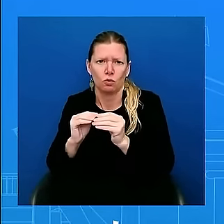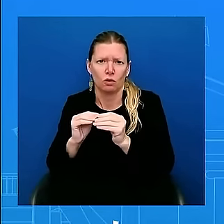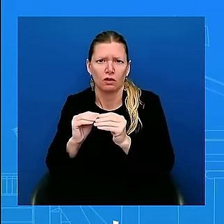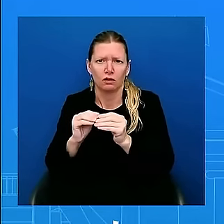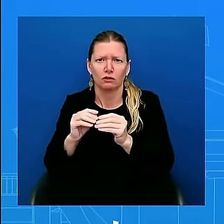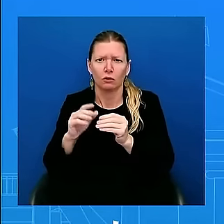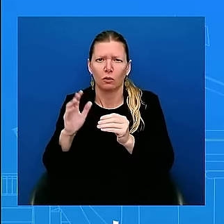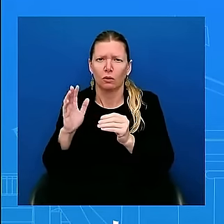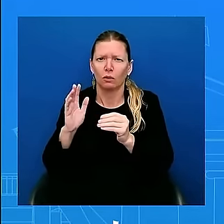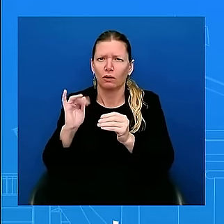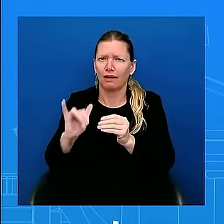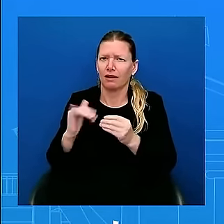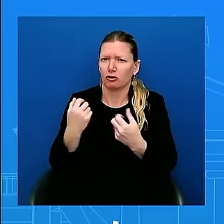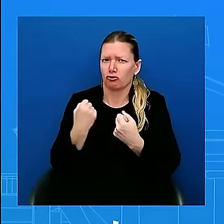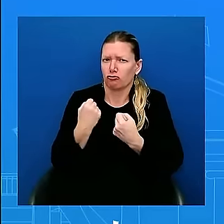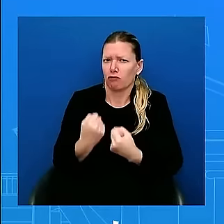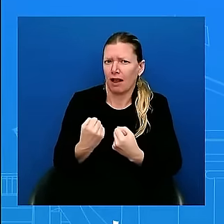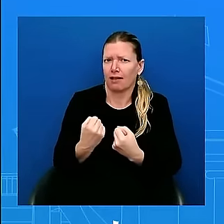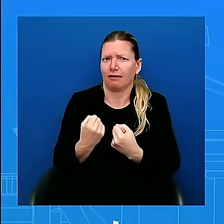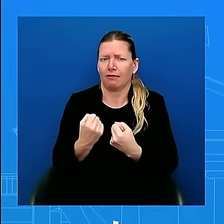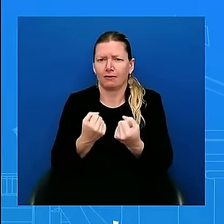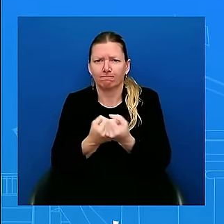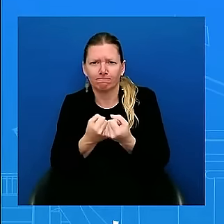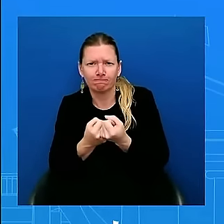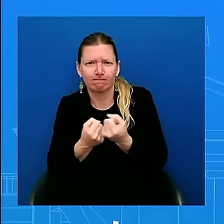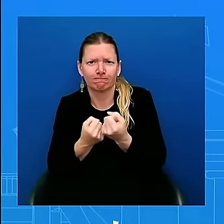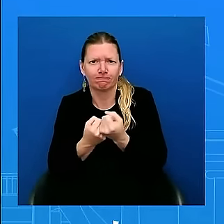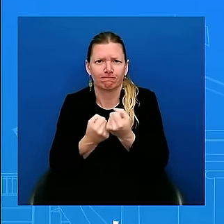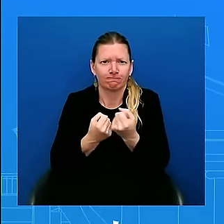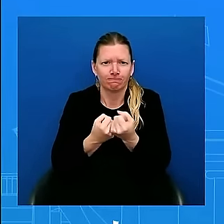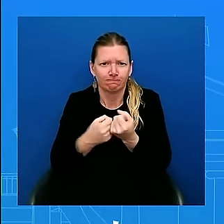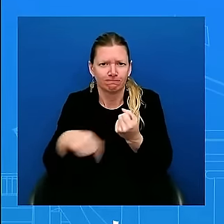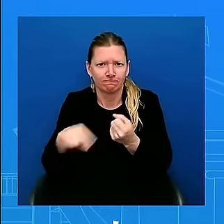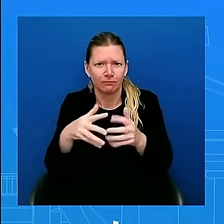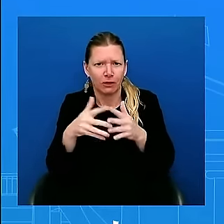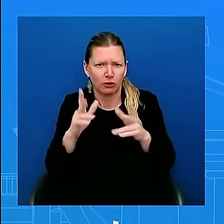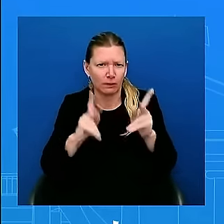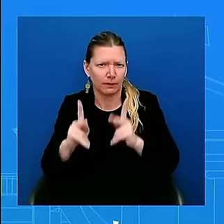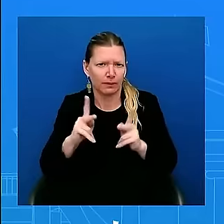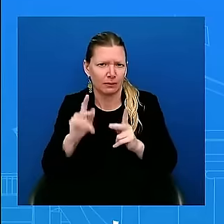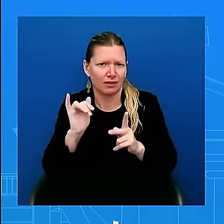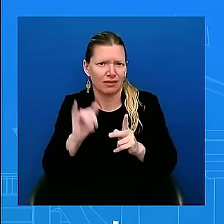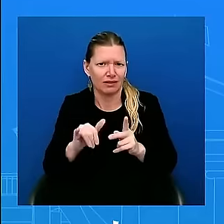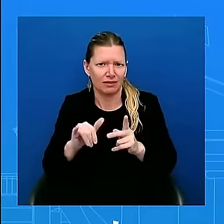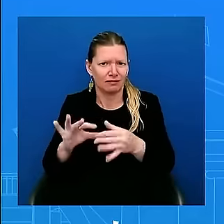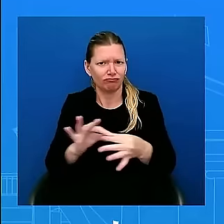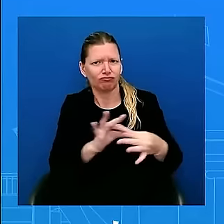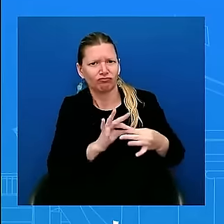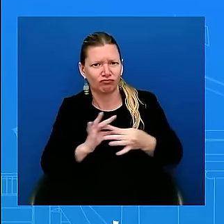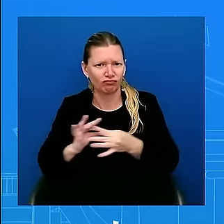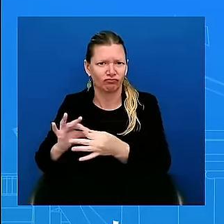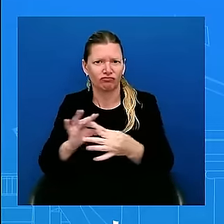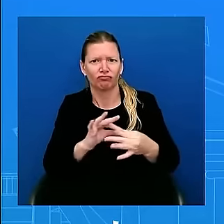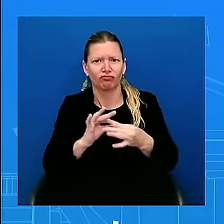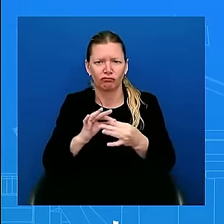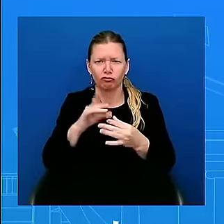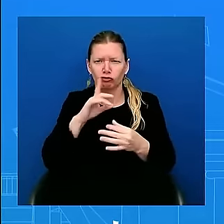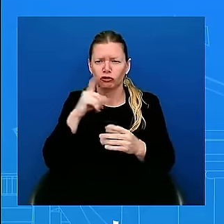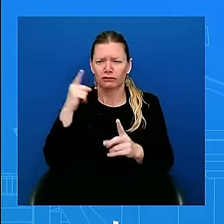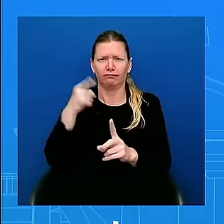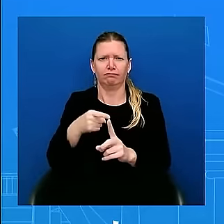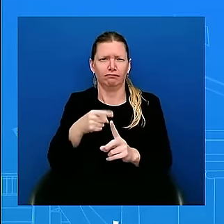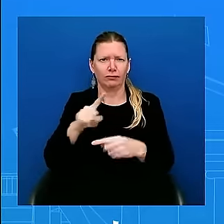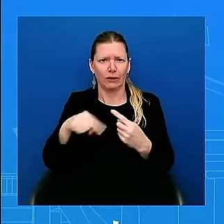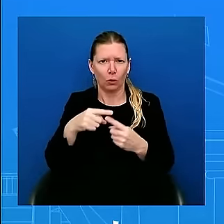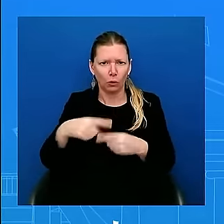It's about you, our families, your families, your futures. And I've decided the best way, the best way forward is